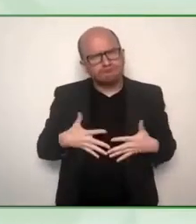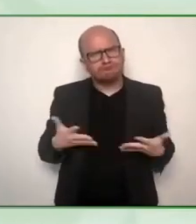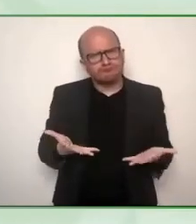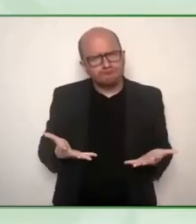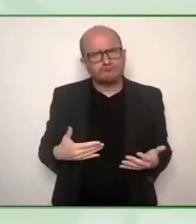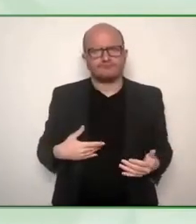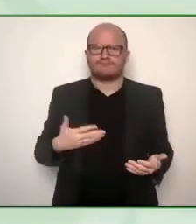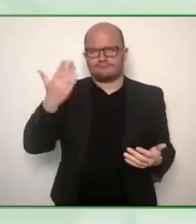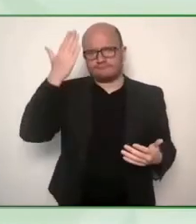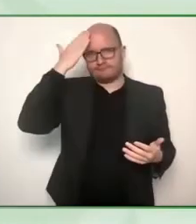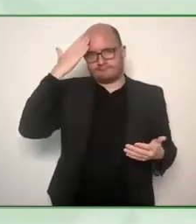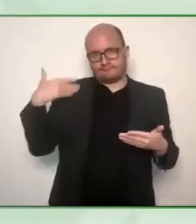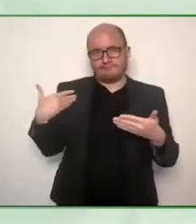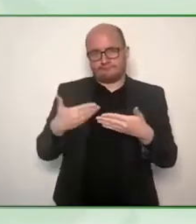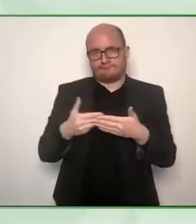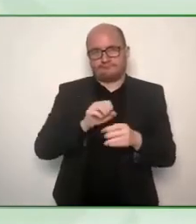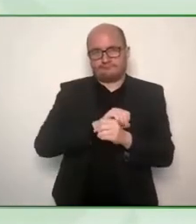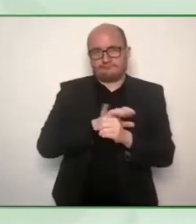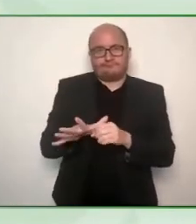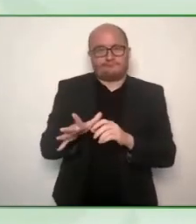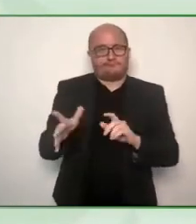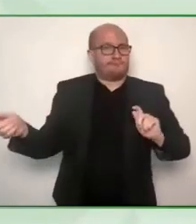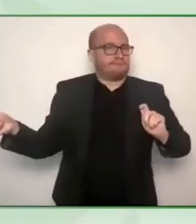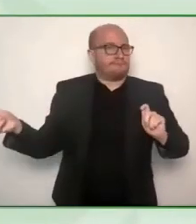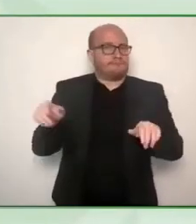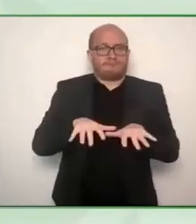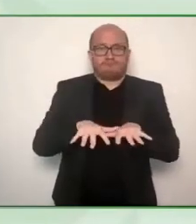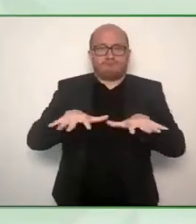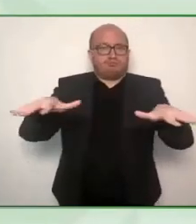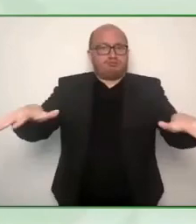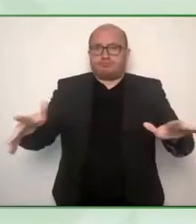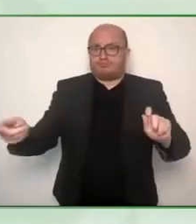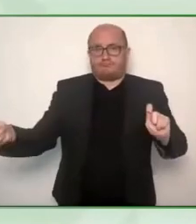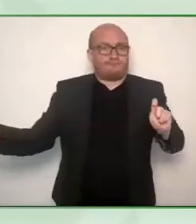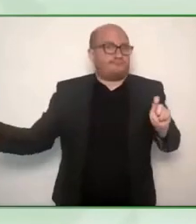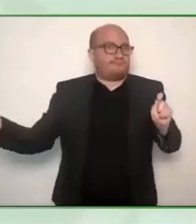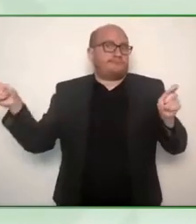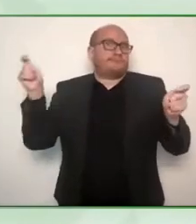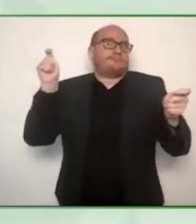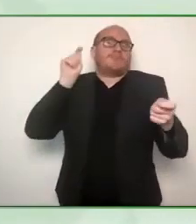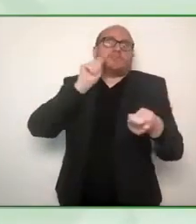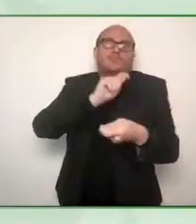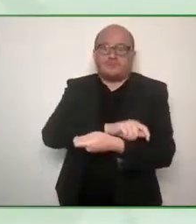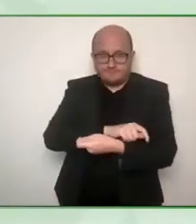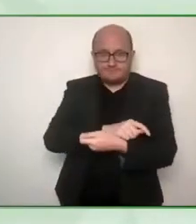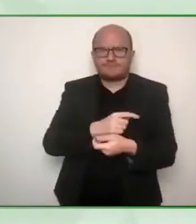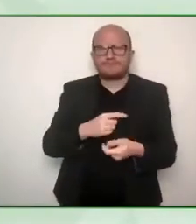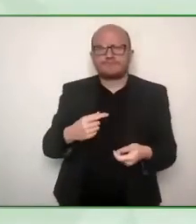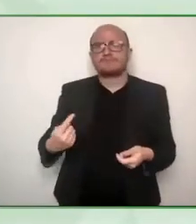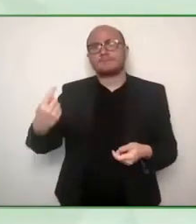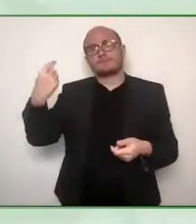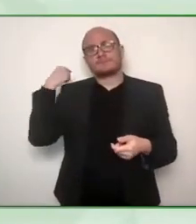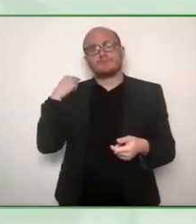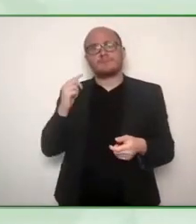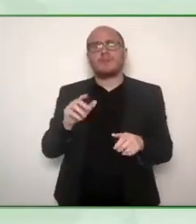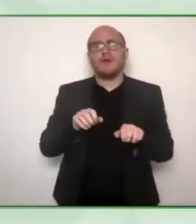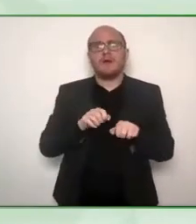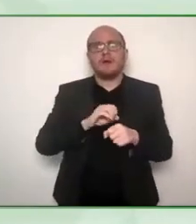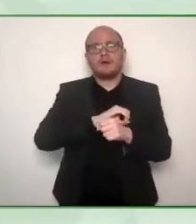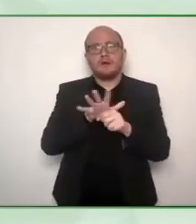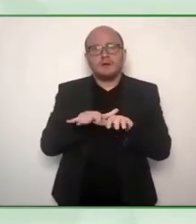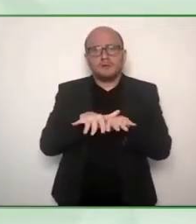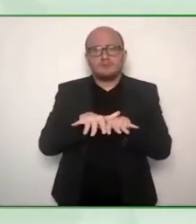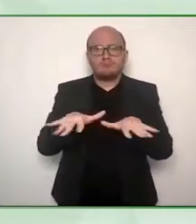was a changing thing first everybody lost their jobs but due to the fact that remote work is possible